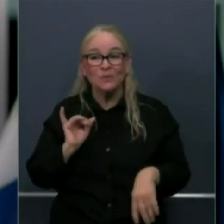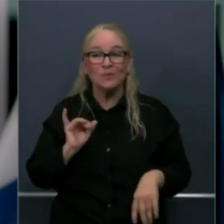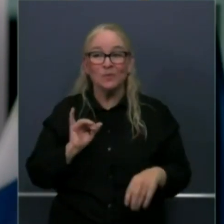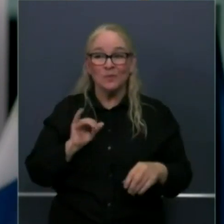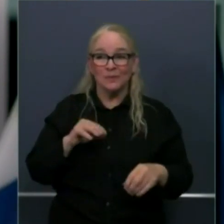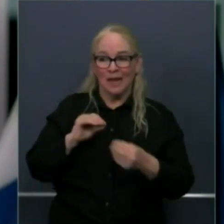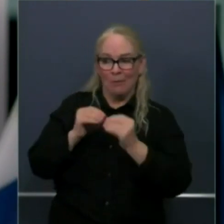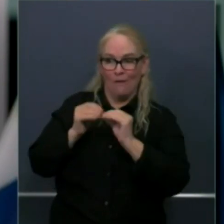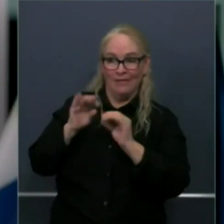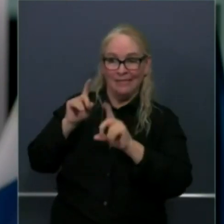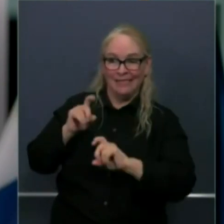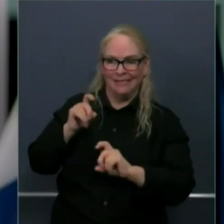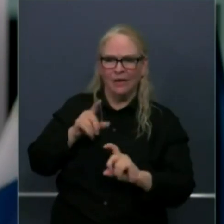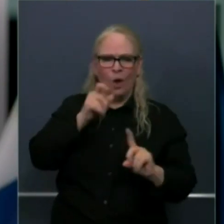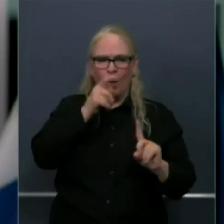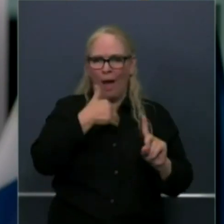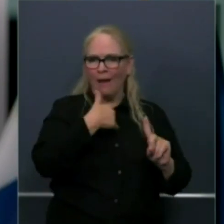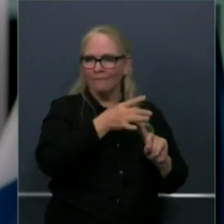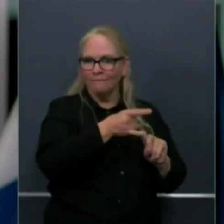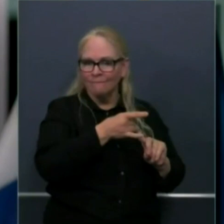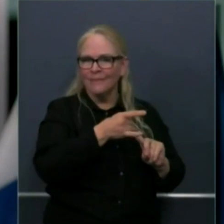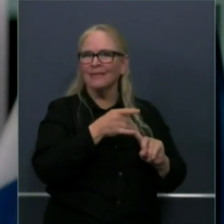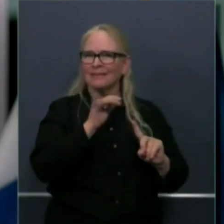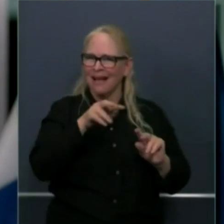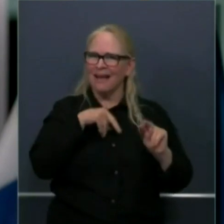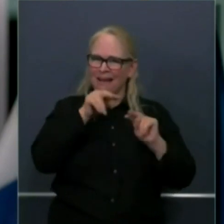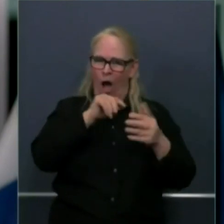Final question, Dave Lopez, CBS LA.